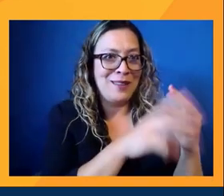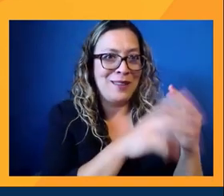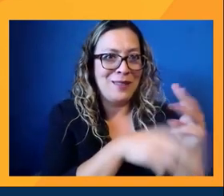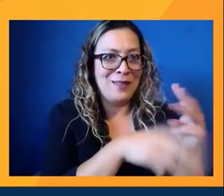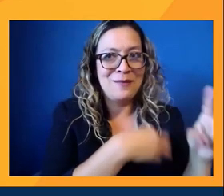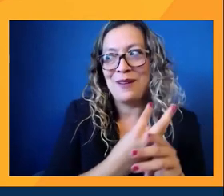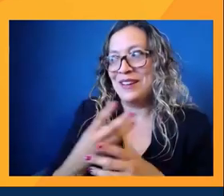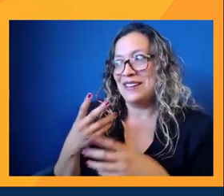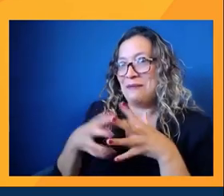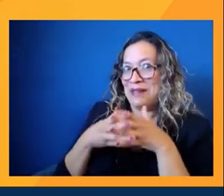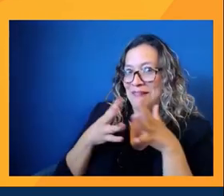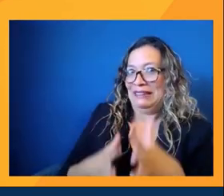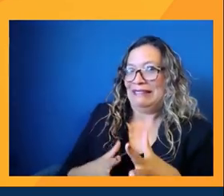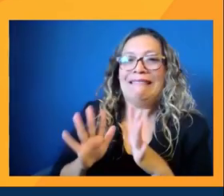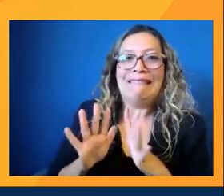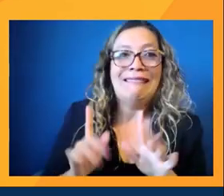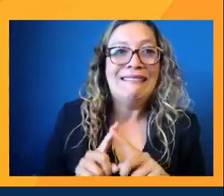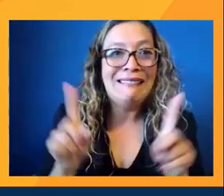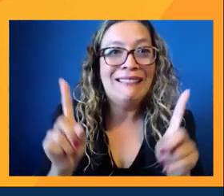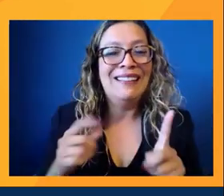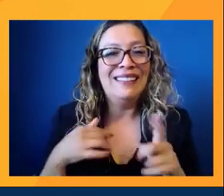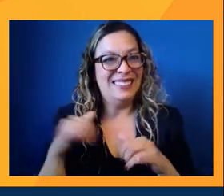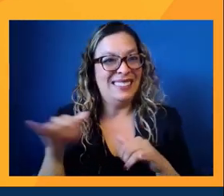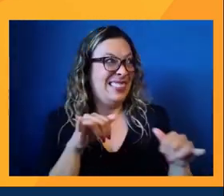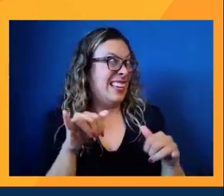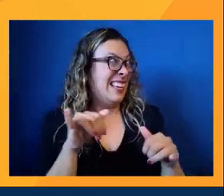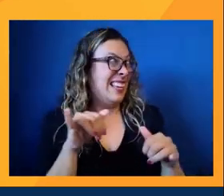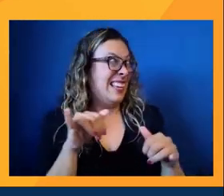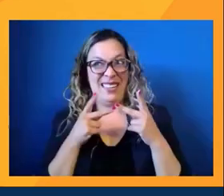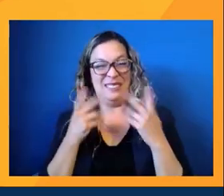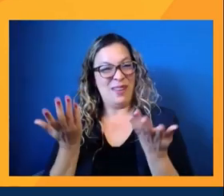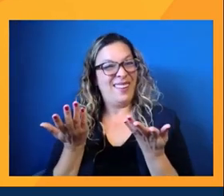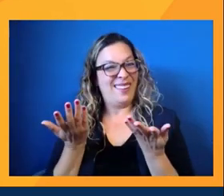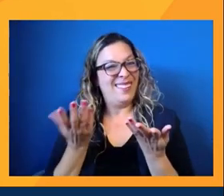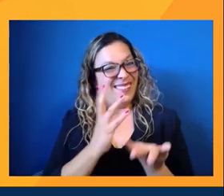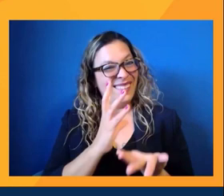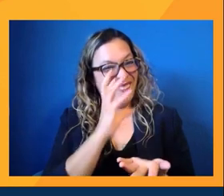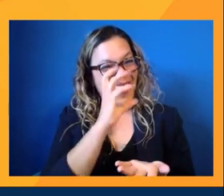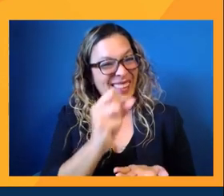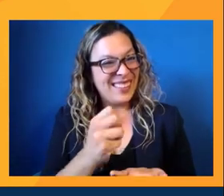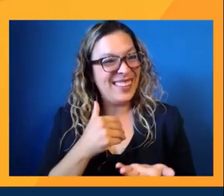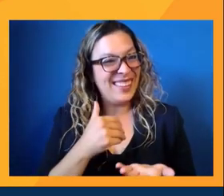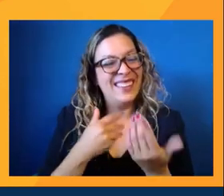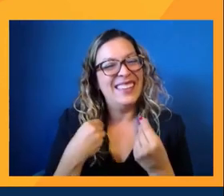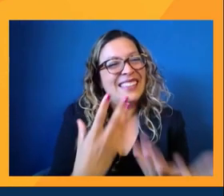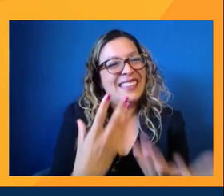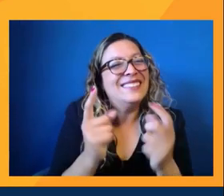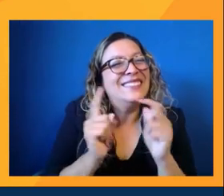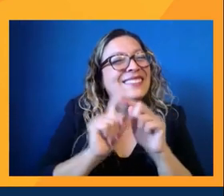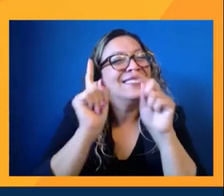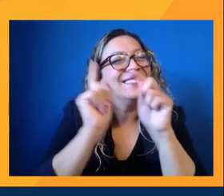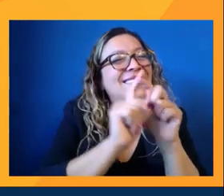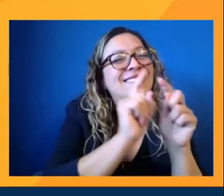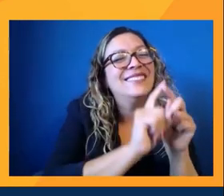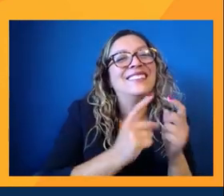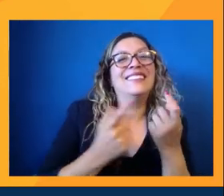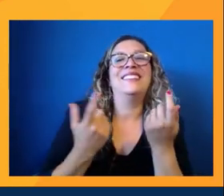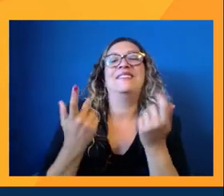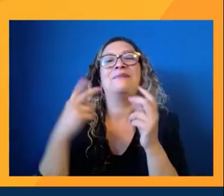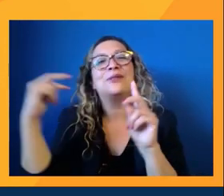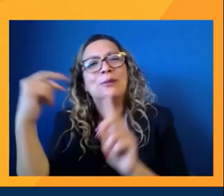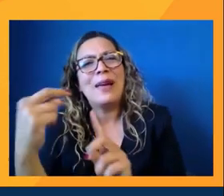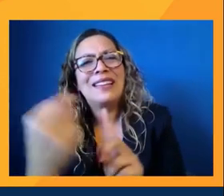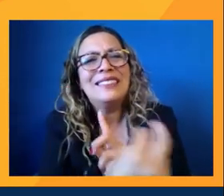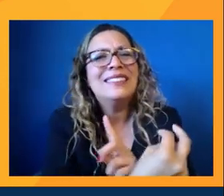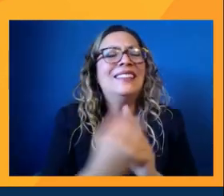universe. Like we're like in the same apocalypse, but it's, it's like, it's, it just gives so much colors. It just gives different perspective. We get